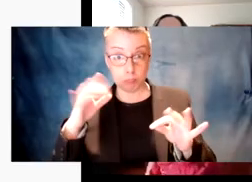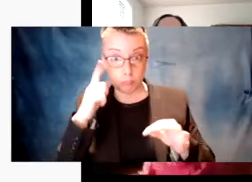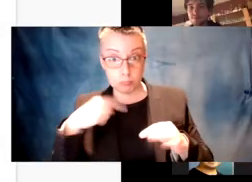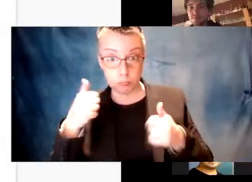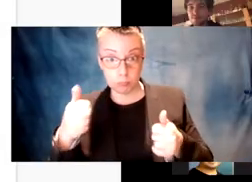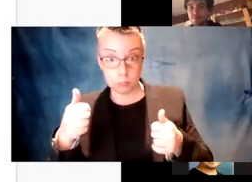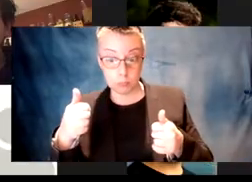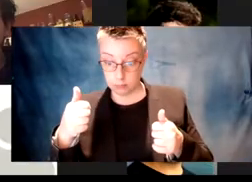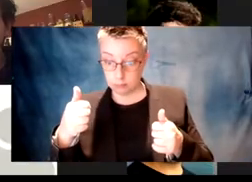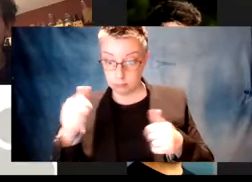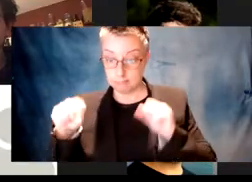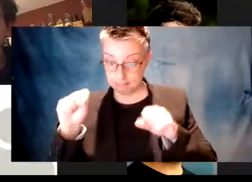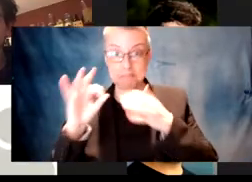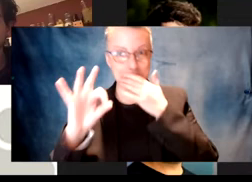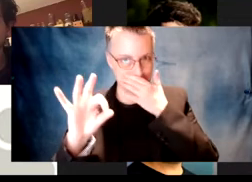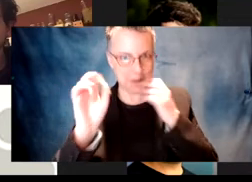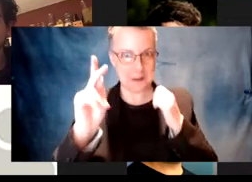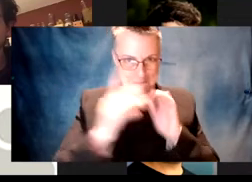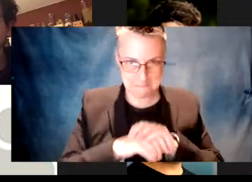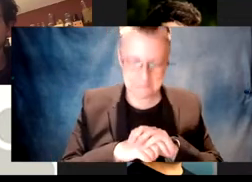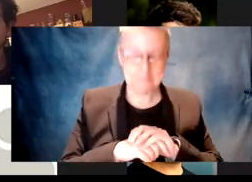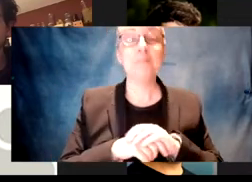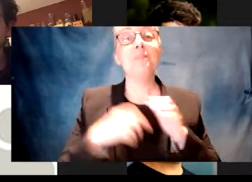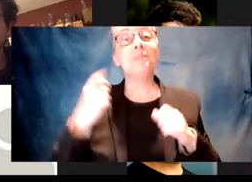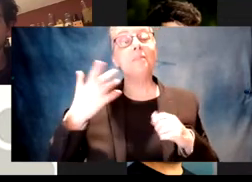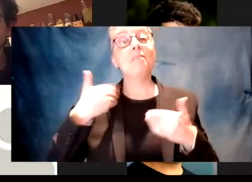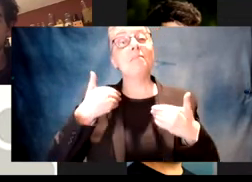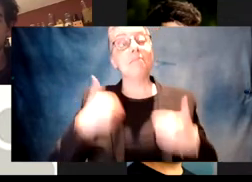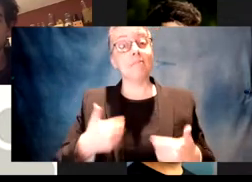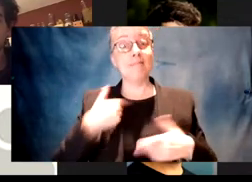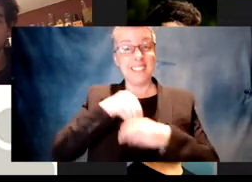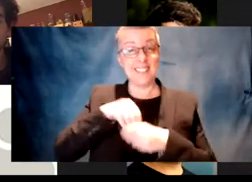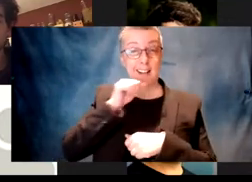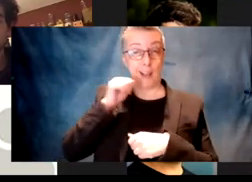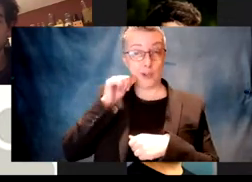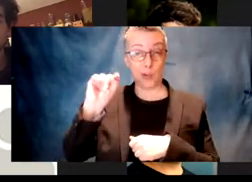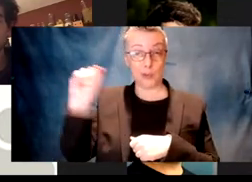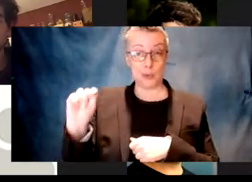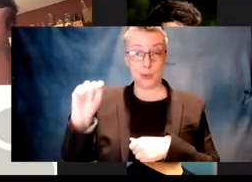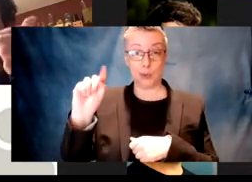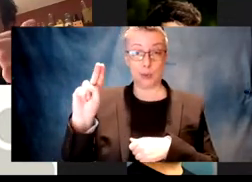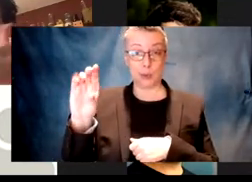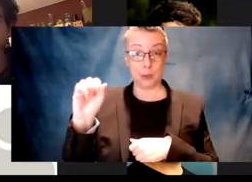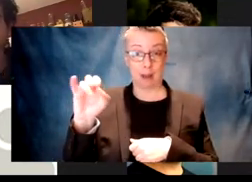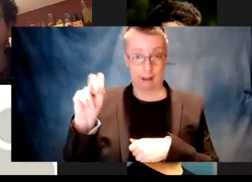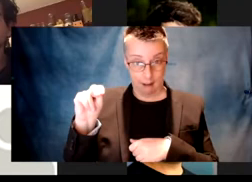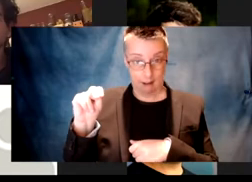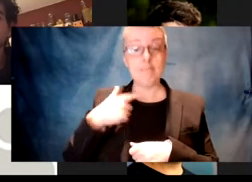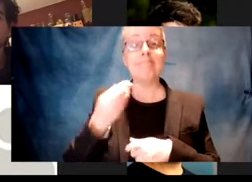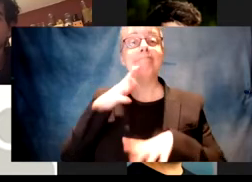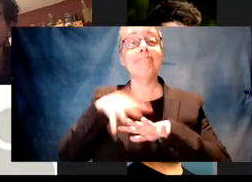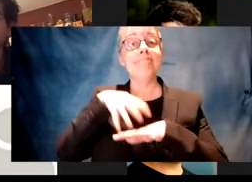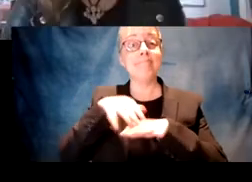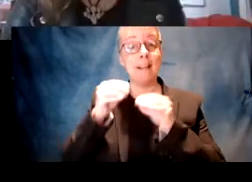Okay. All right, and then there we go. Does it look okay? Awesome. Okay, so